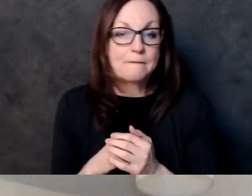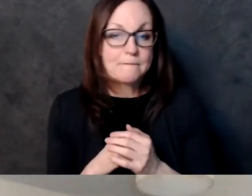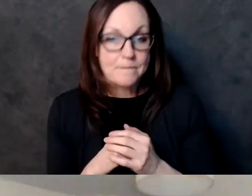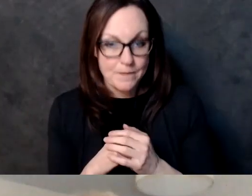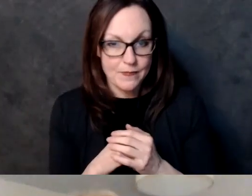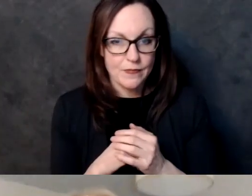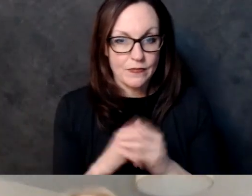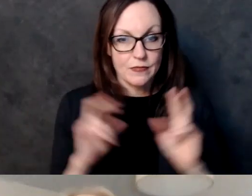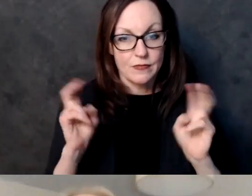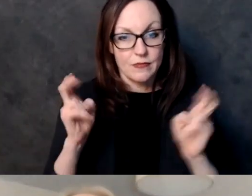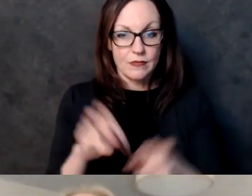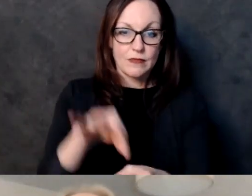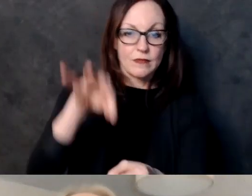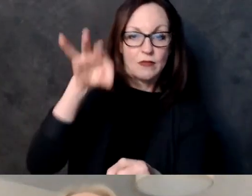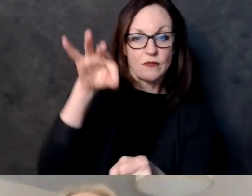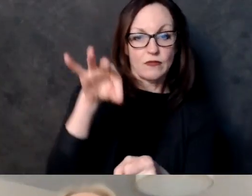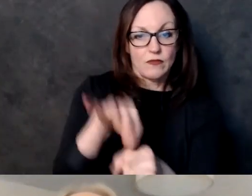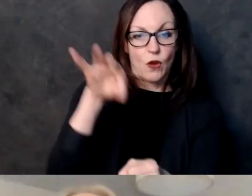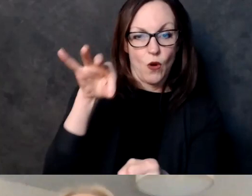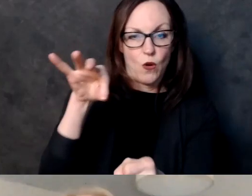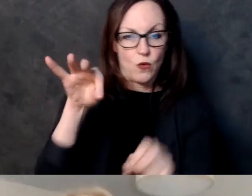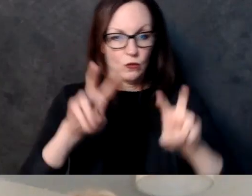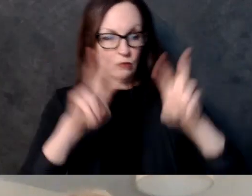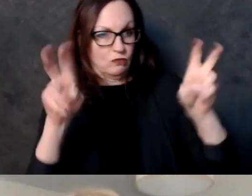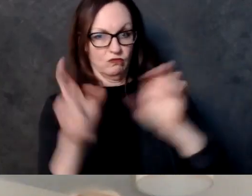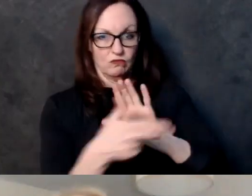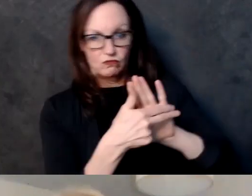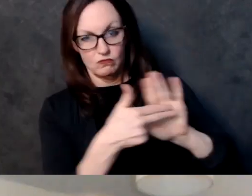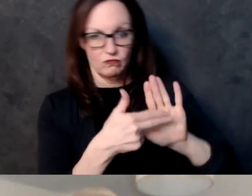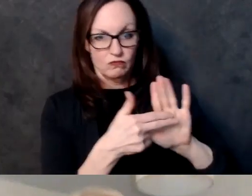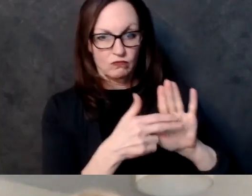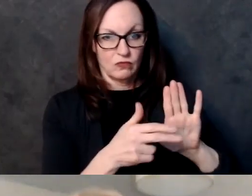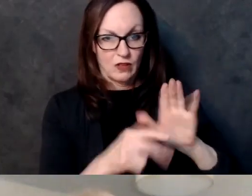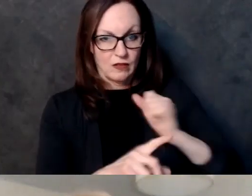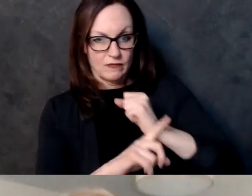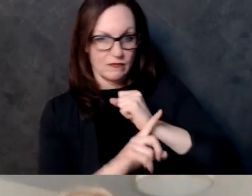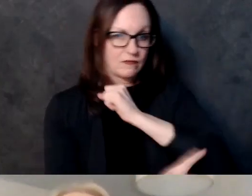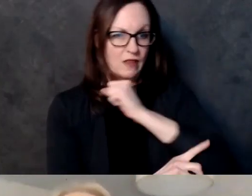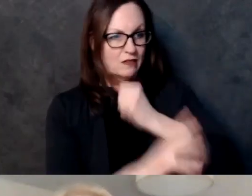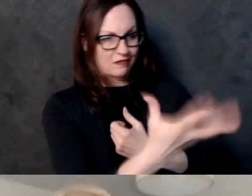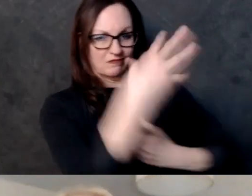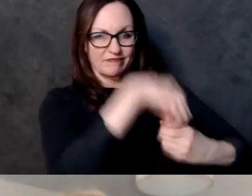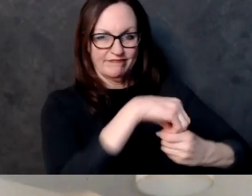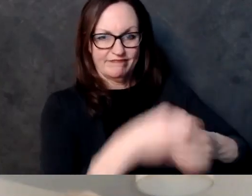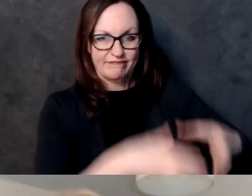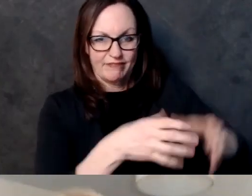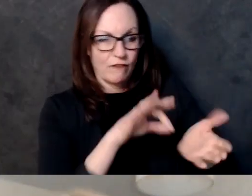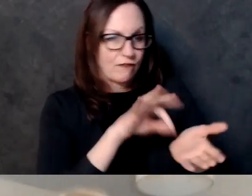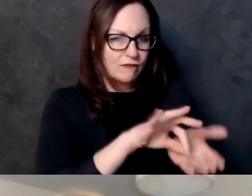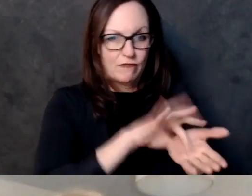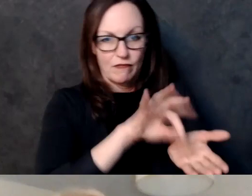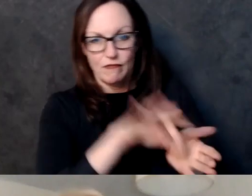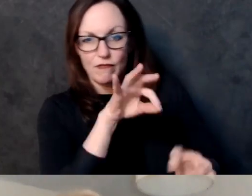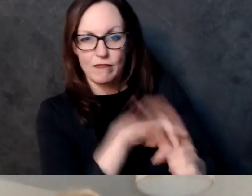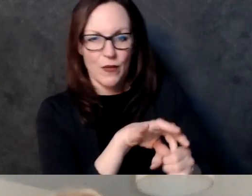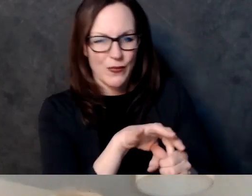when this election was being you know when we're ramping up for it for the months ahead of it we all knew